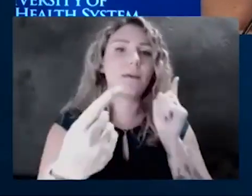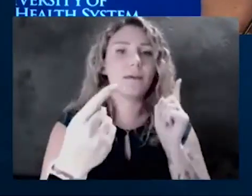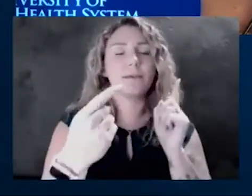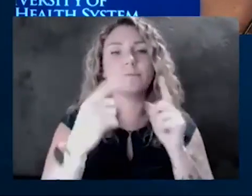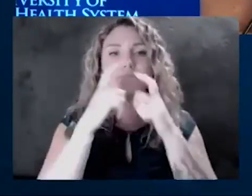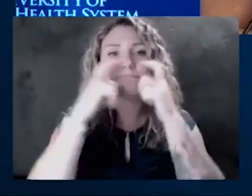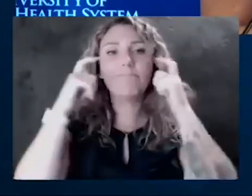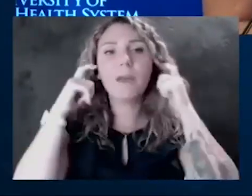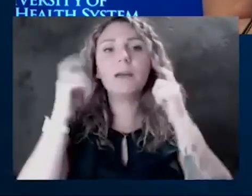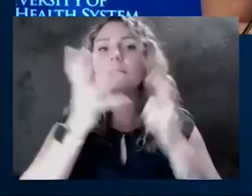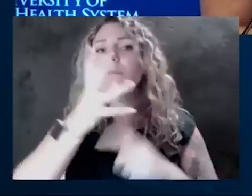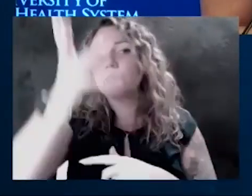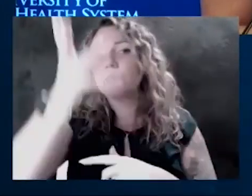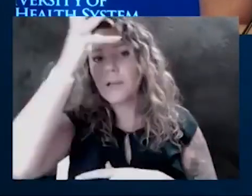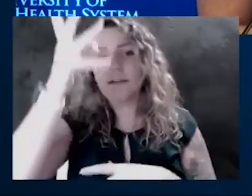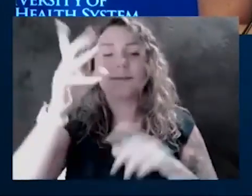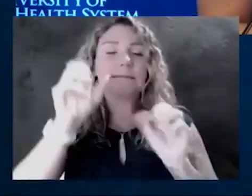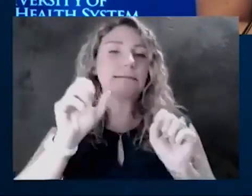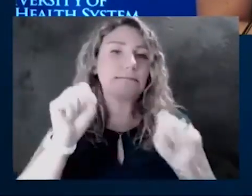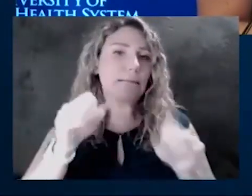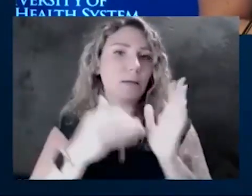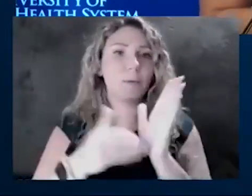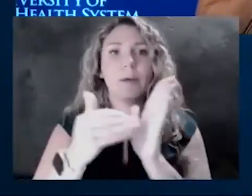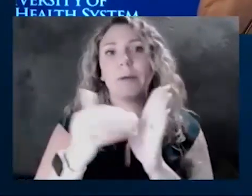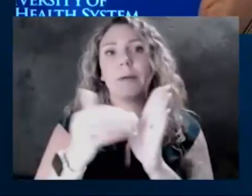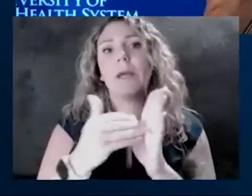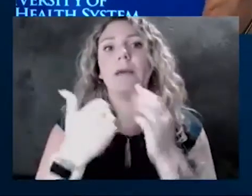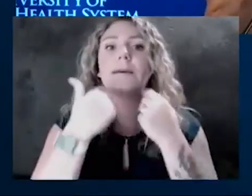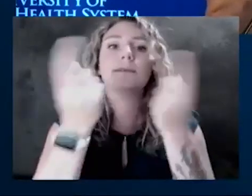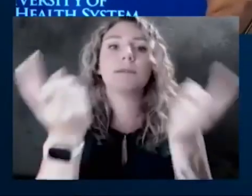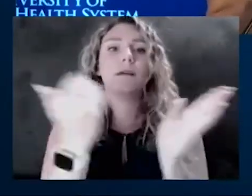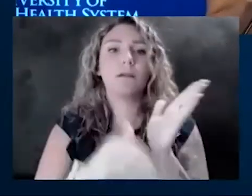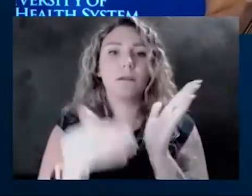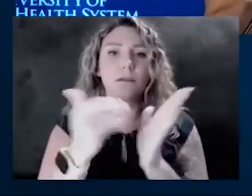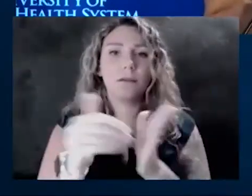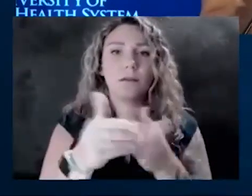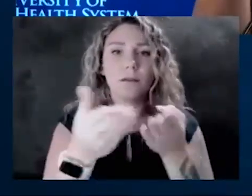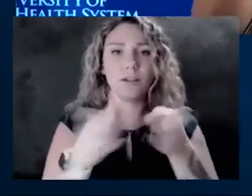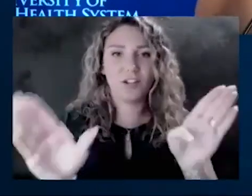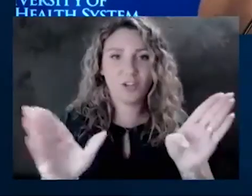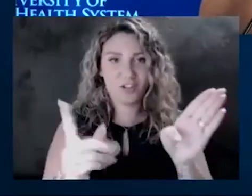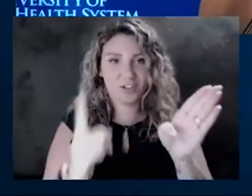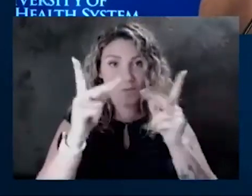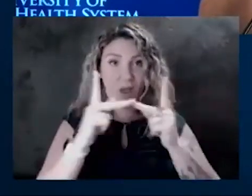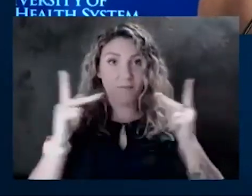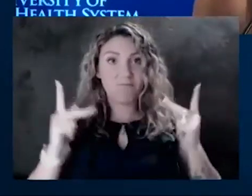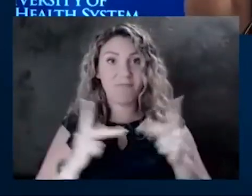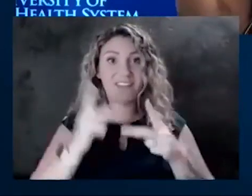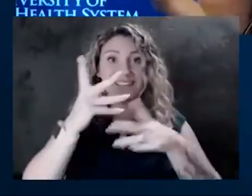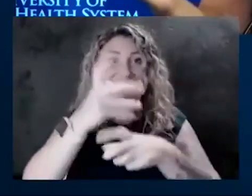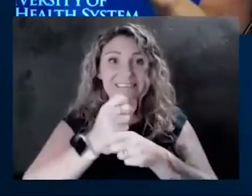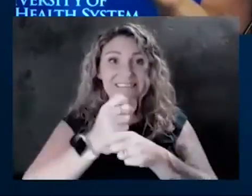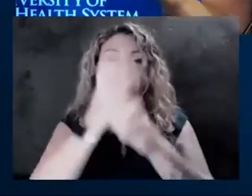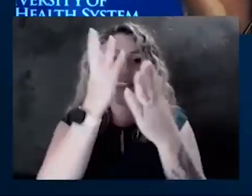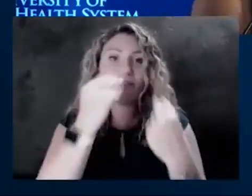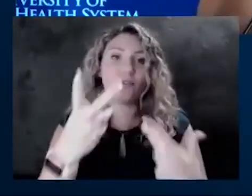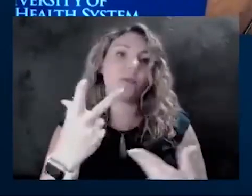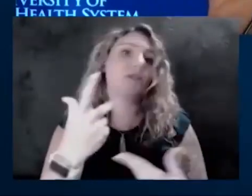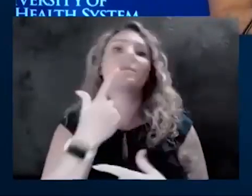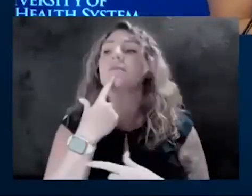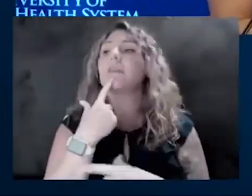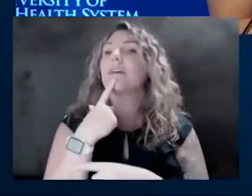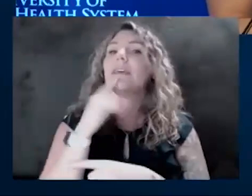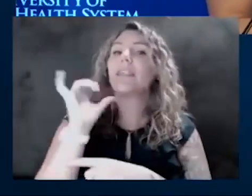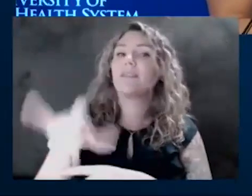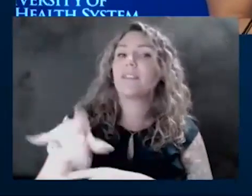and the coronavirus in general. So that people have one place to get this information and just say, this is what you're hearing. And